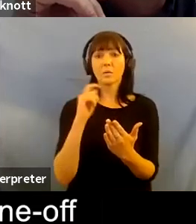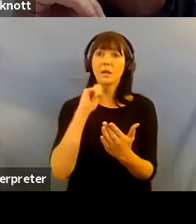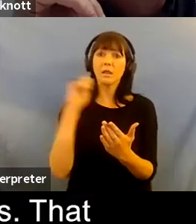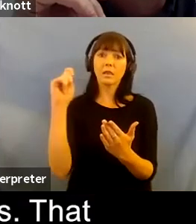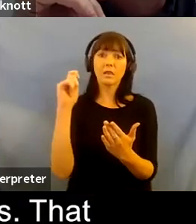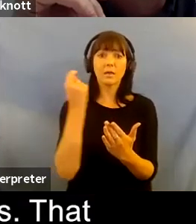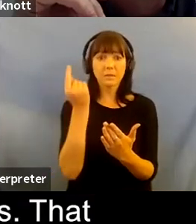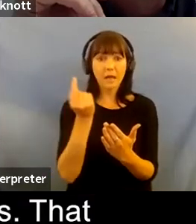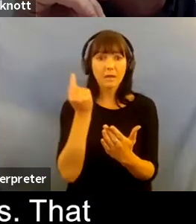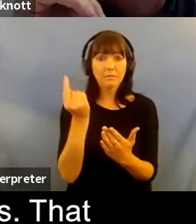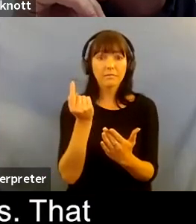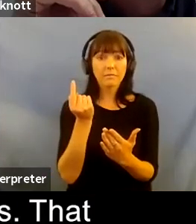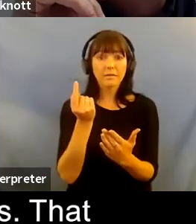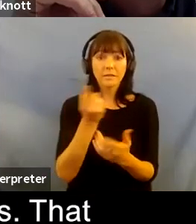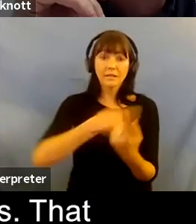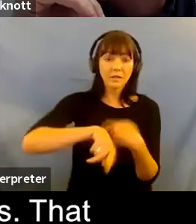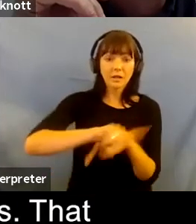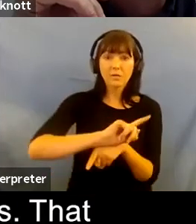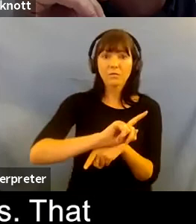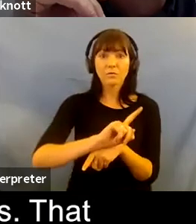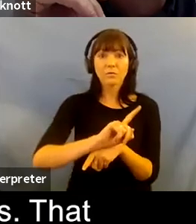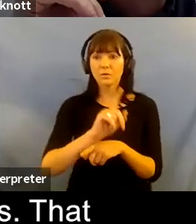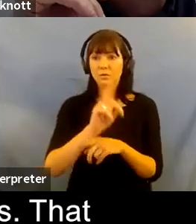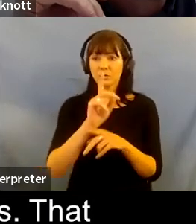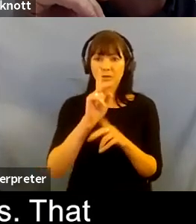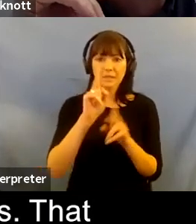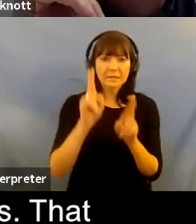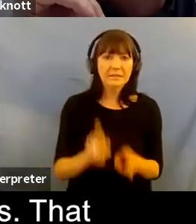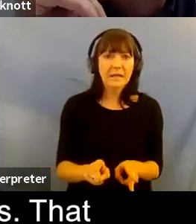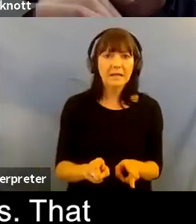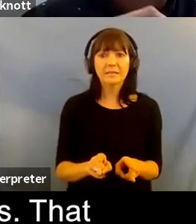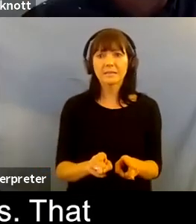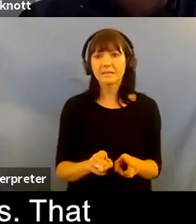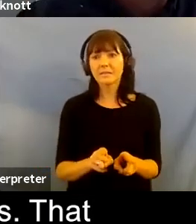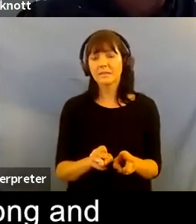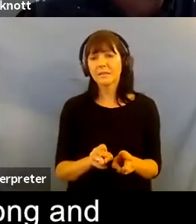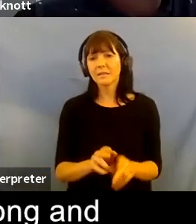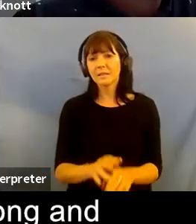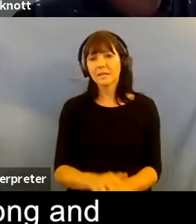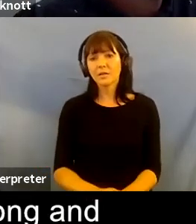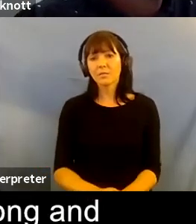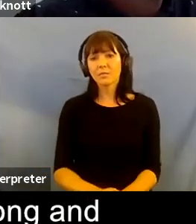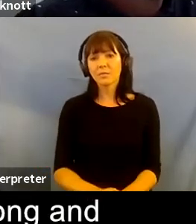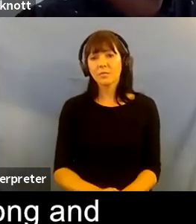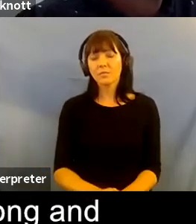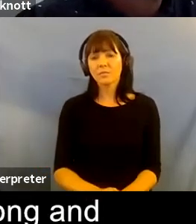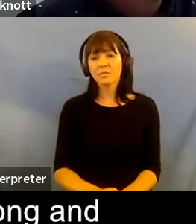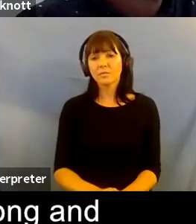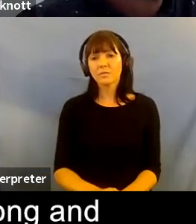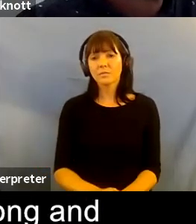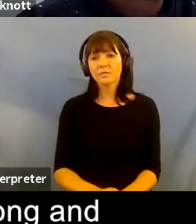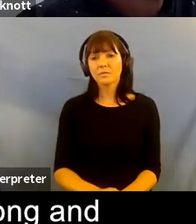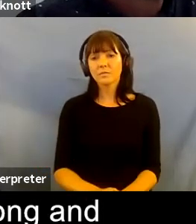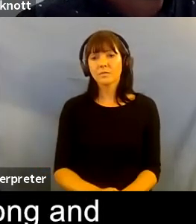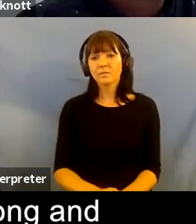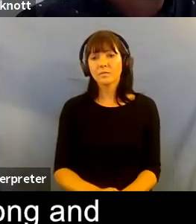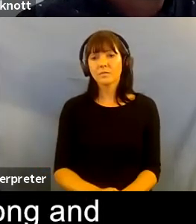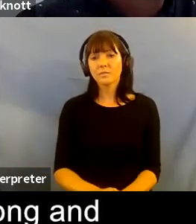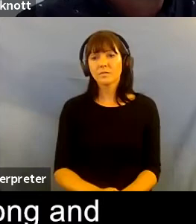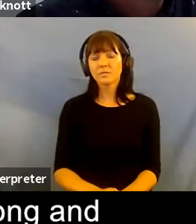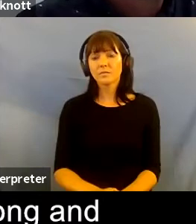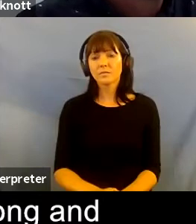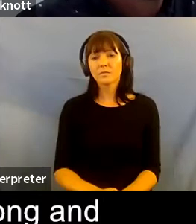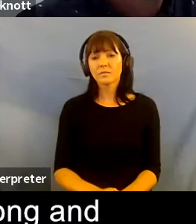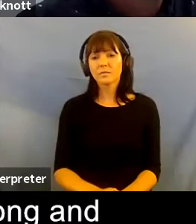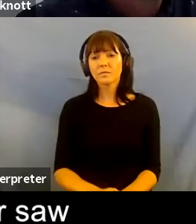dead and everyone would be very sad and that happens that really happens in the world but i had known many people who had very long and quite